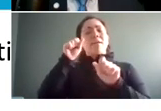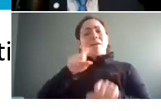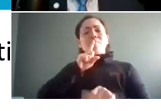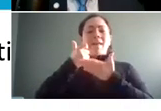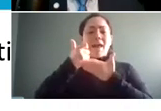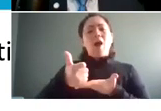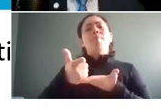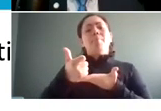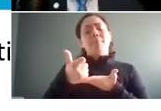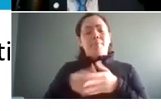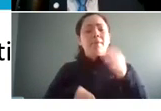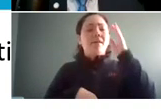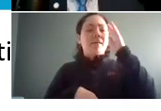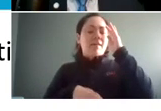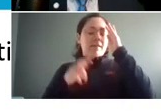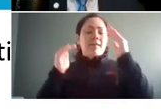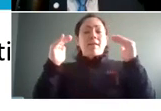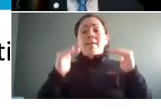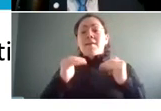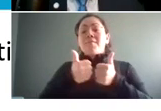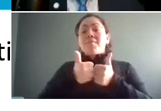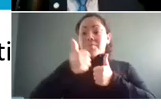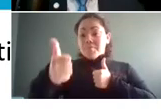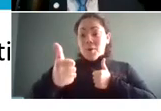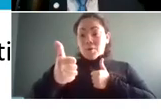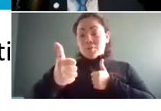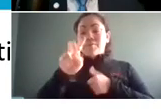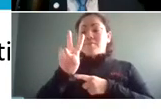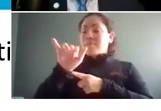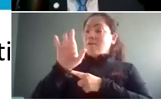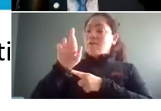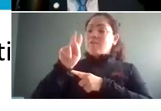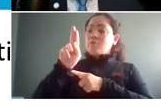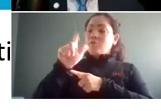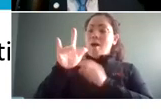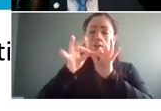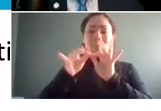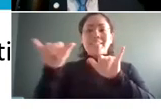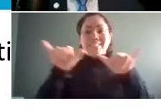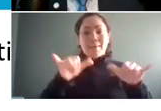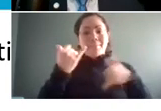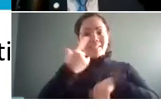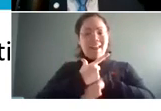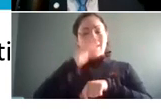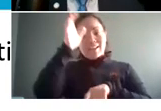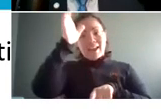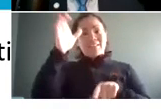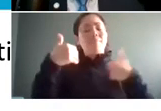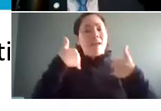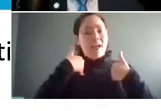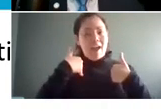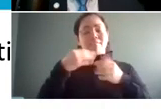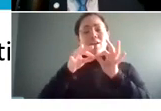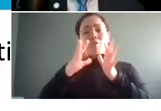with virtual interpreting this is going to be just like we've done today having an interpreter join